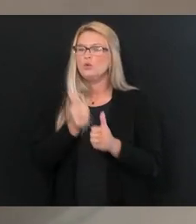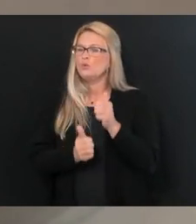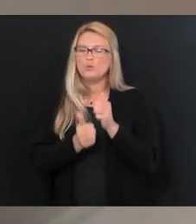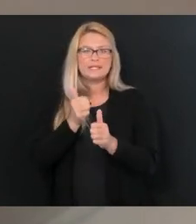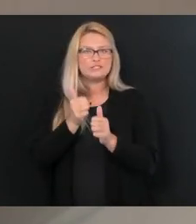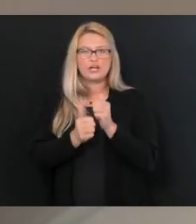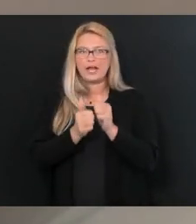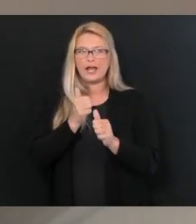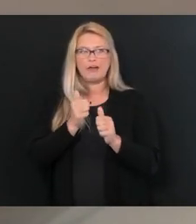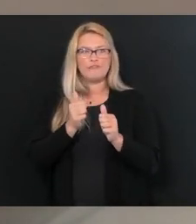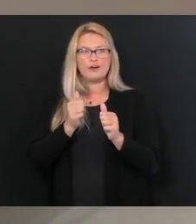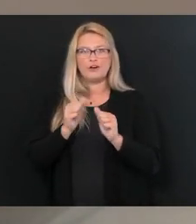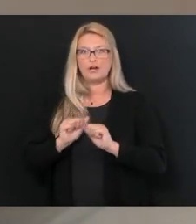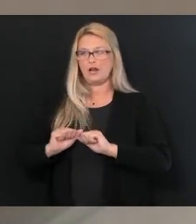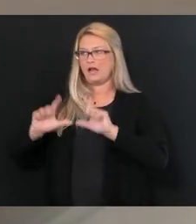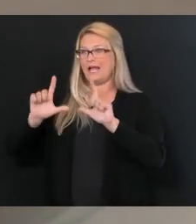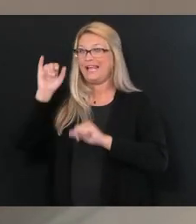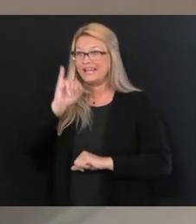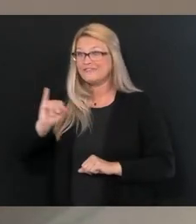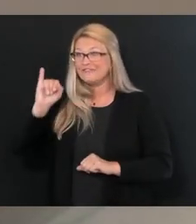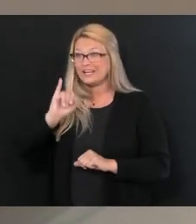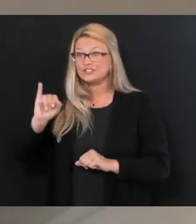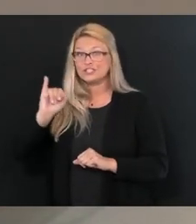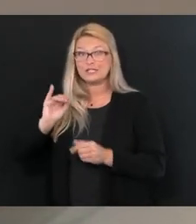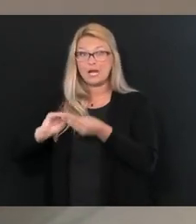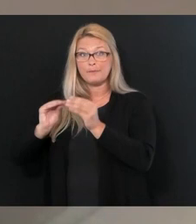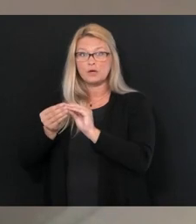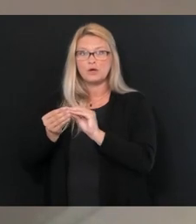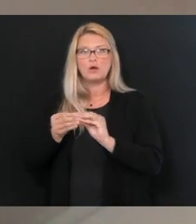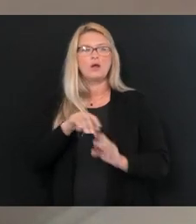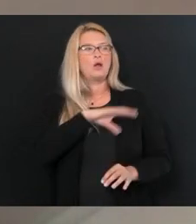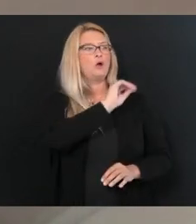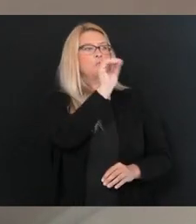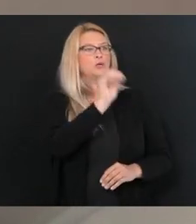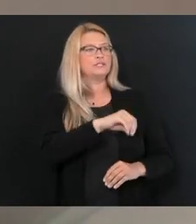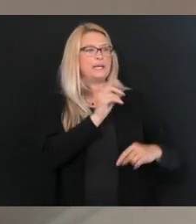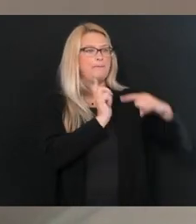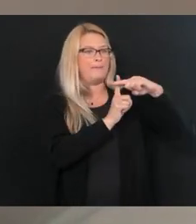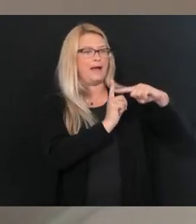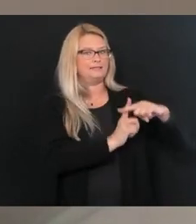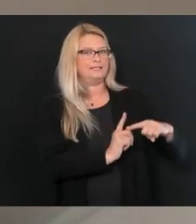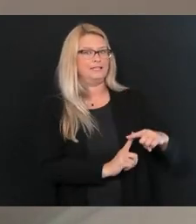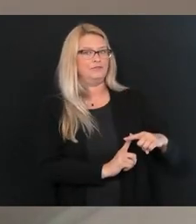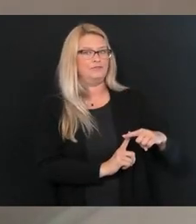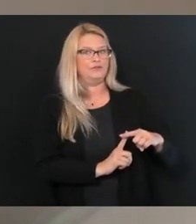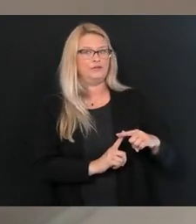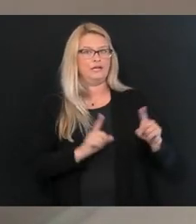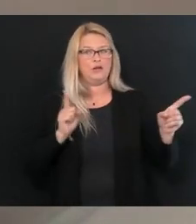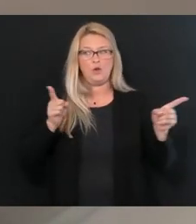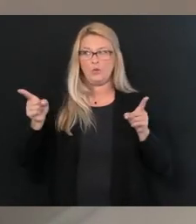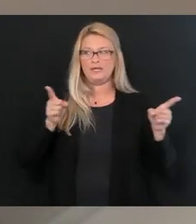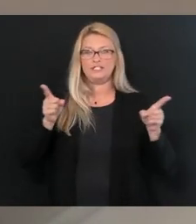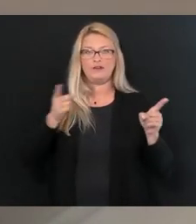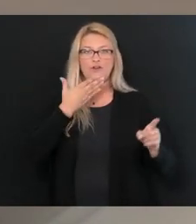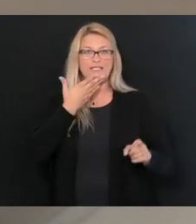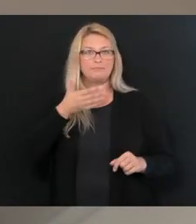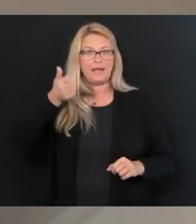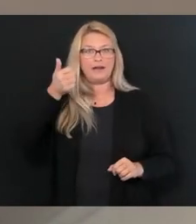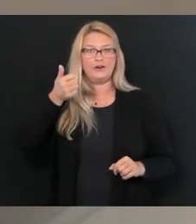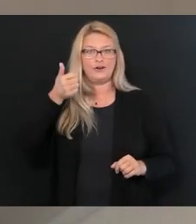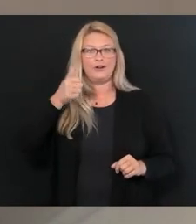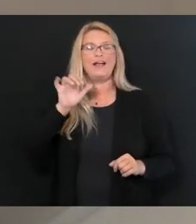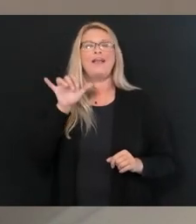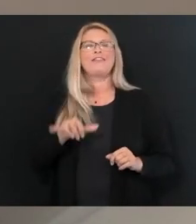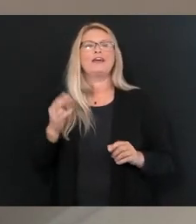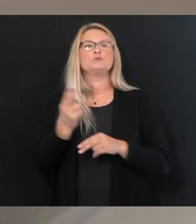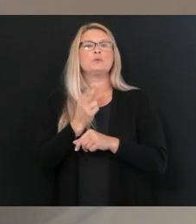it's the infection rate or the percent positive rate, whichever of those two metrics is better, will be the metric that's